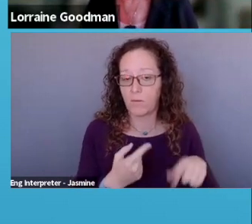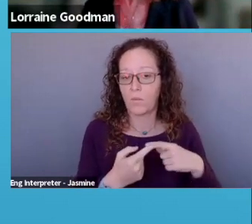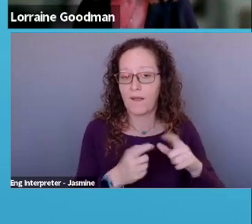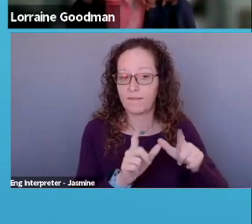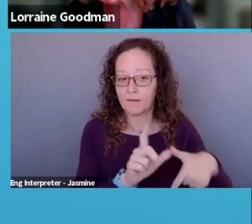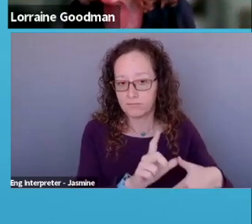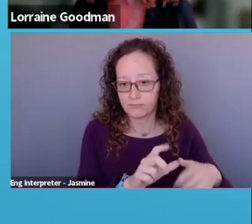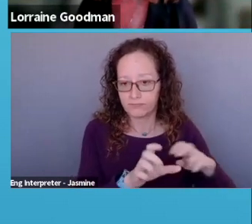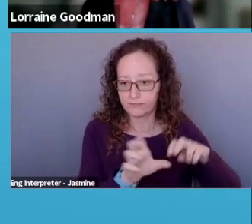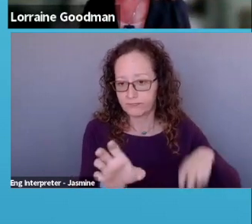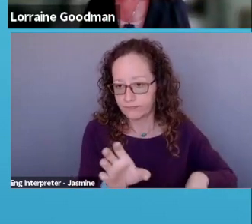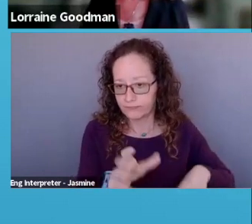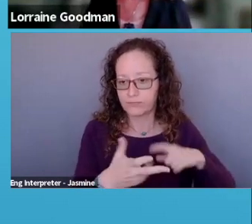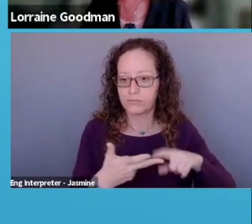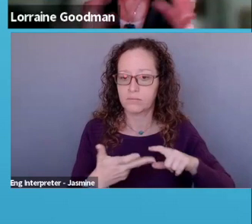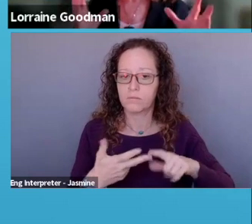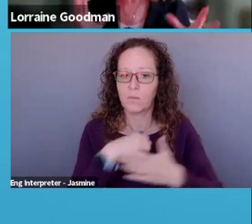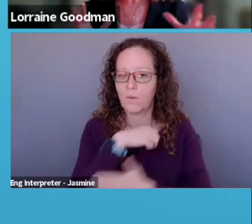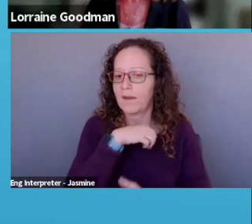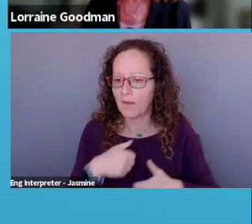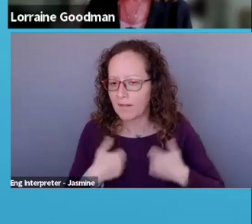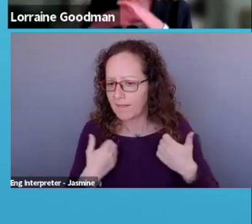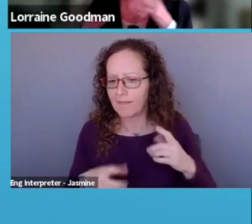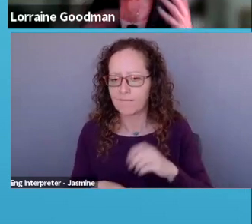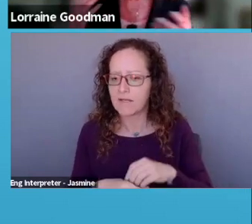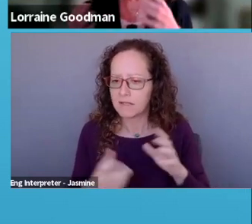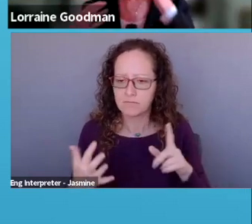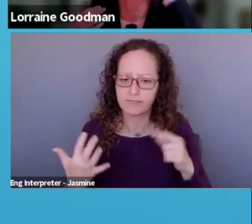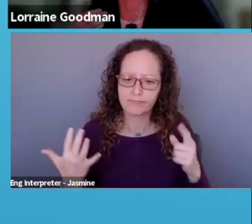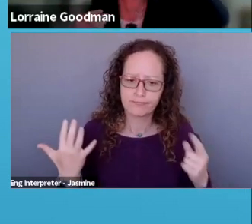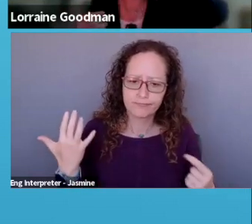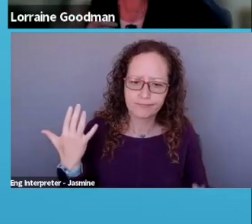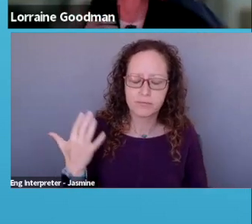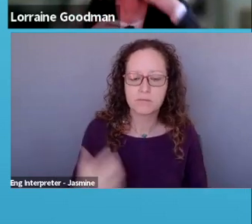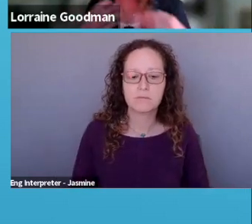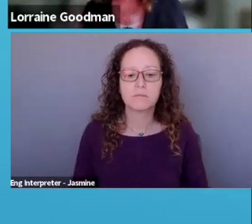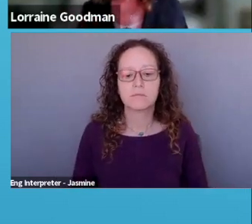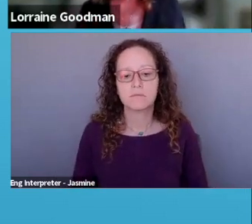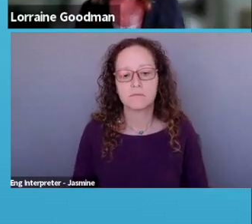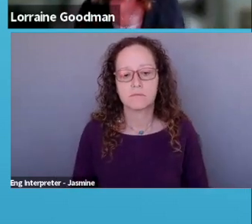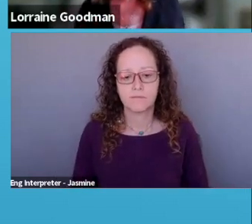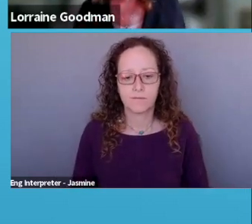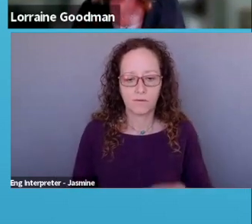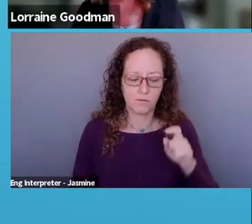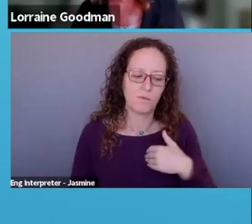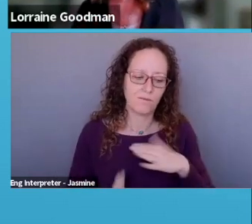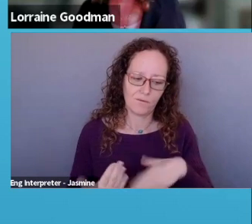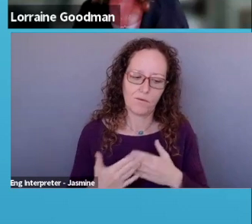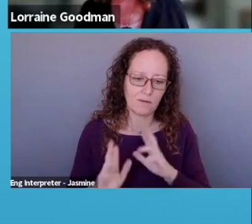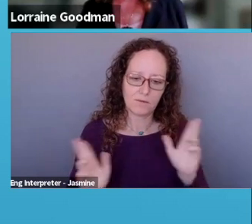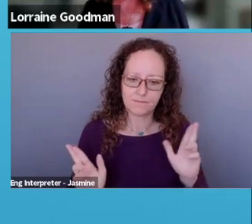what county they live in. Um, I mean, so you need to be prepared with all those variations, um,